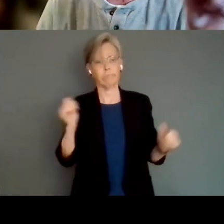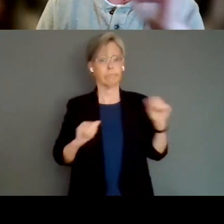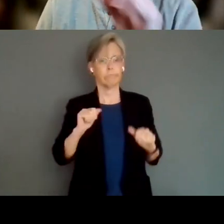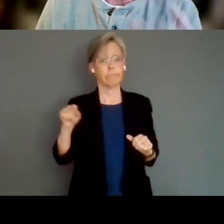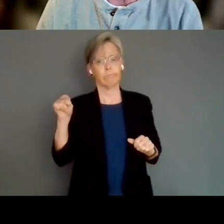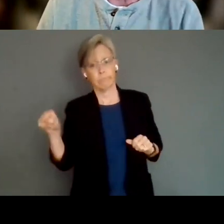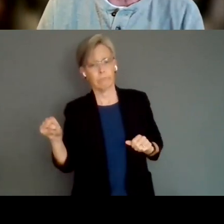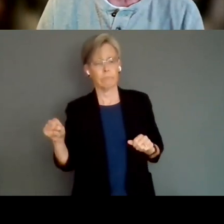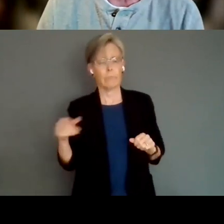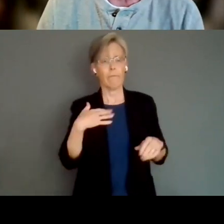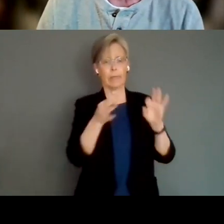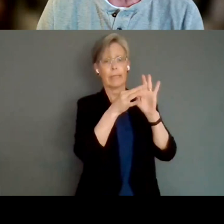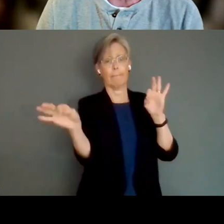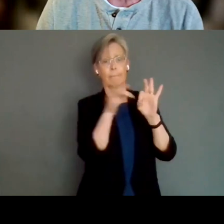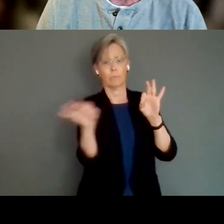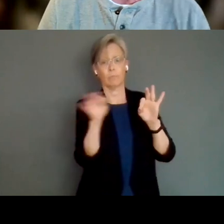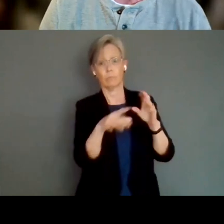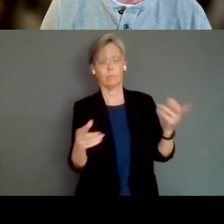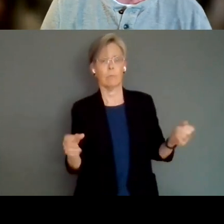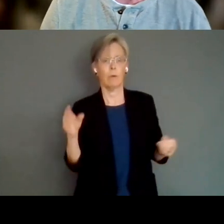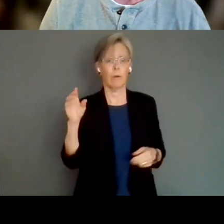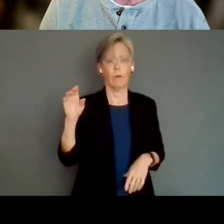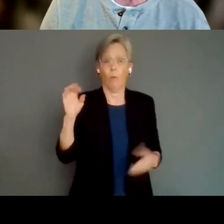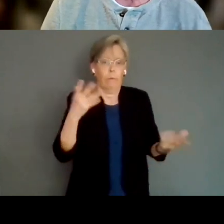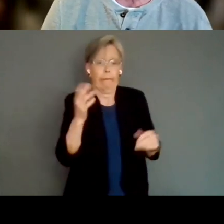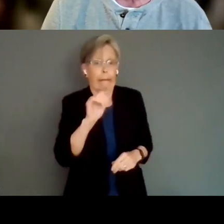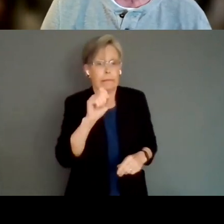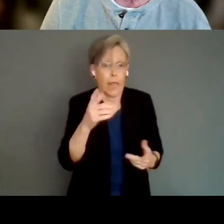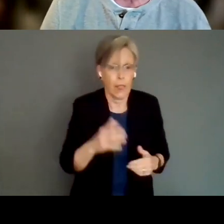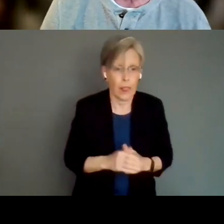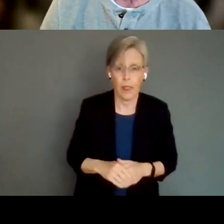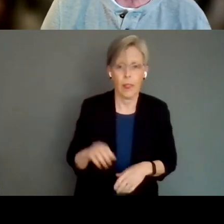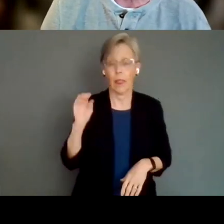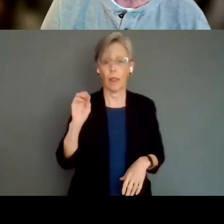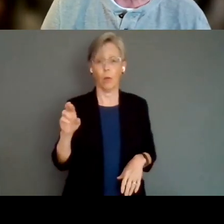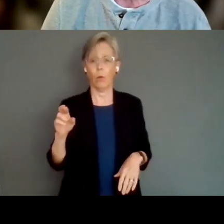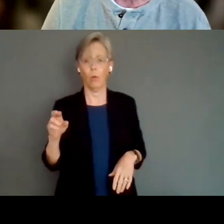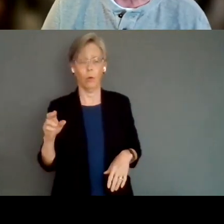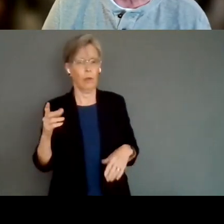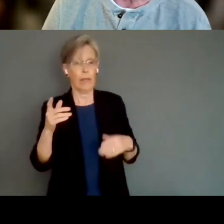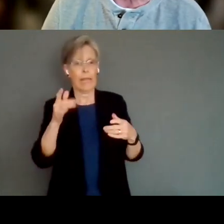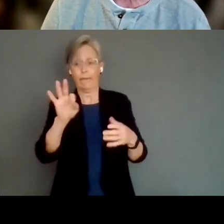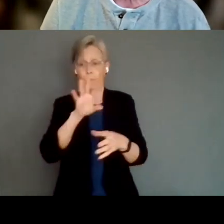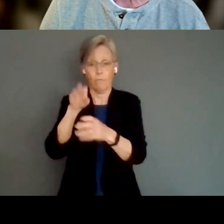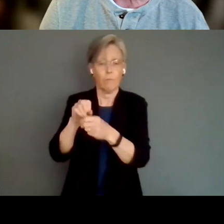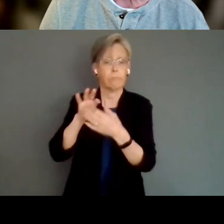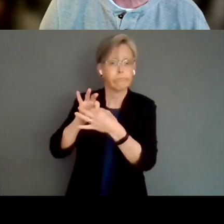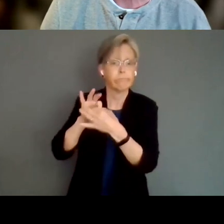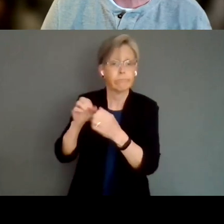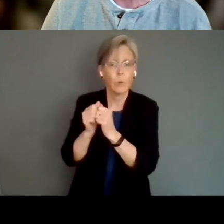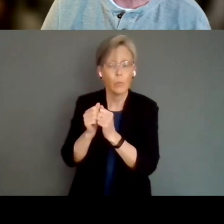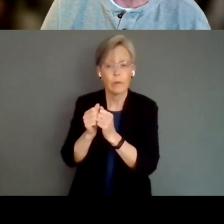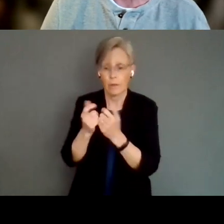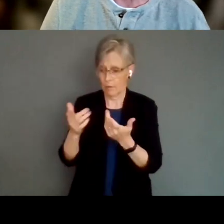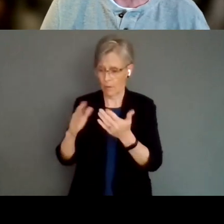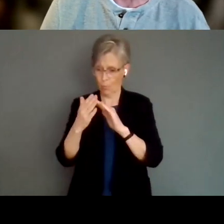captioning or, you know, ASL or if you have a you've made connections with a